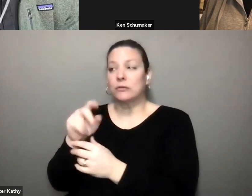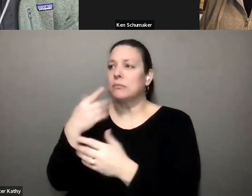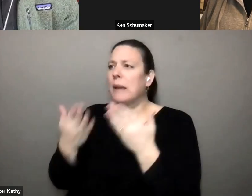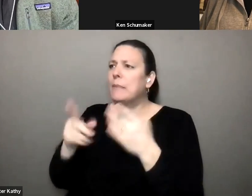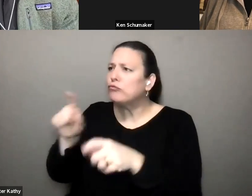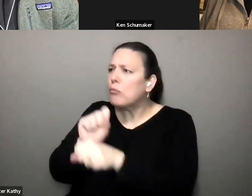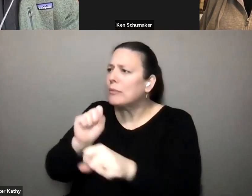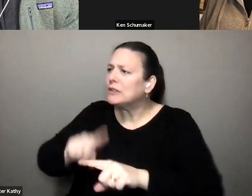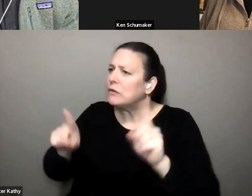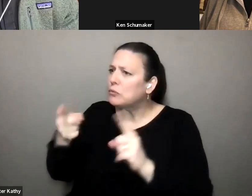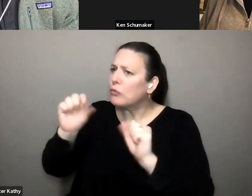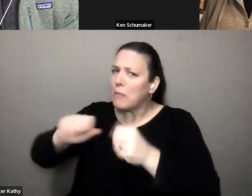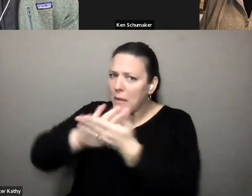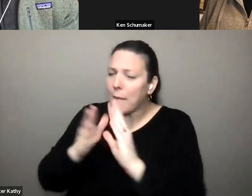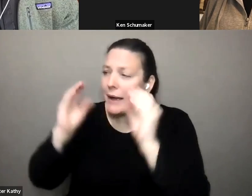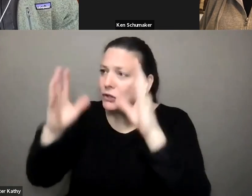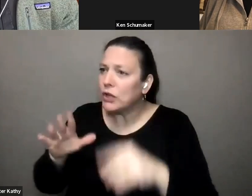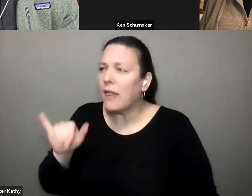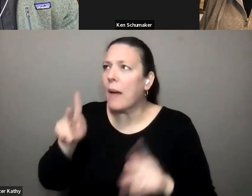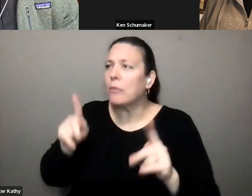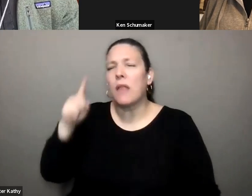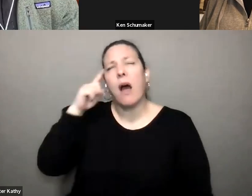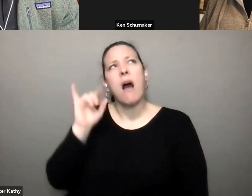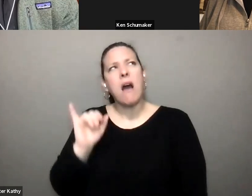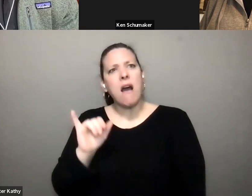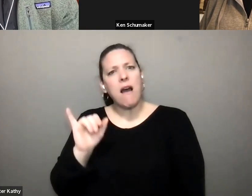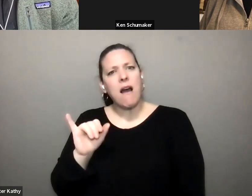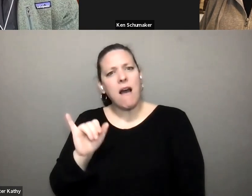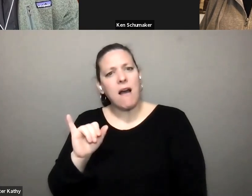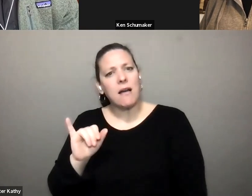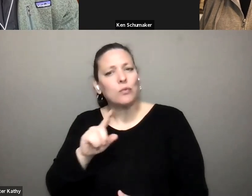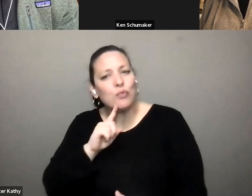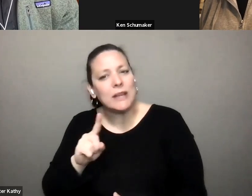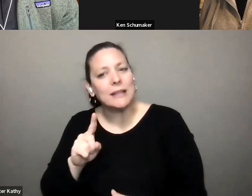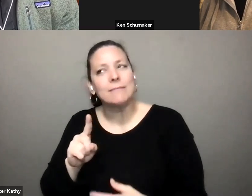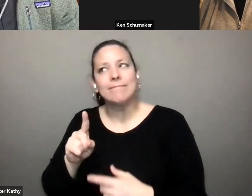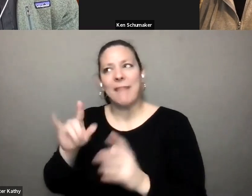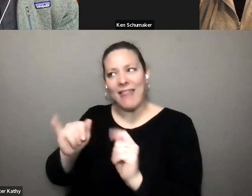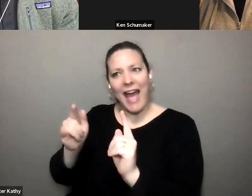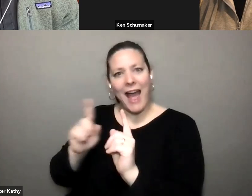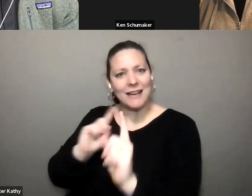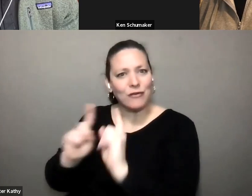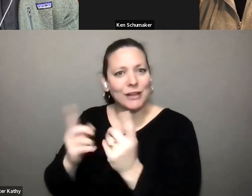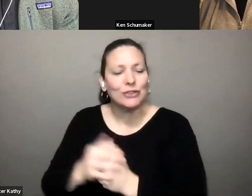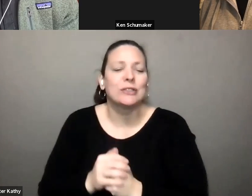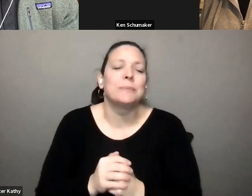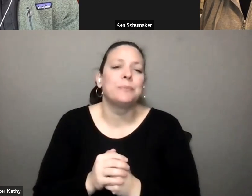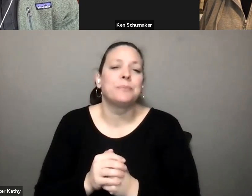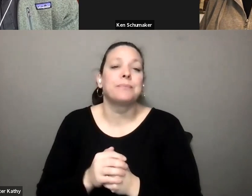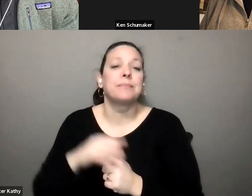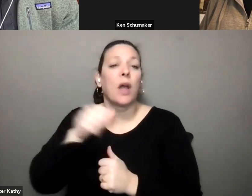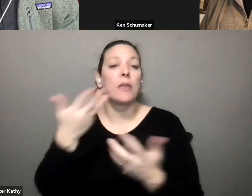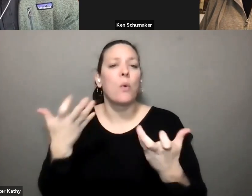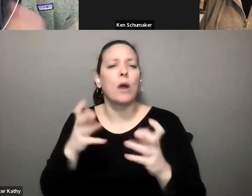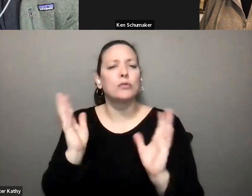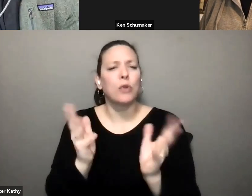and they've they've thought seriously about that um but the the other thing that we want to talk to